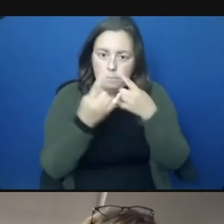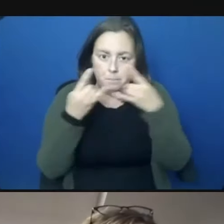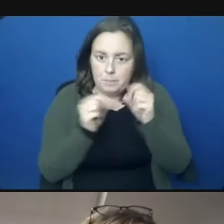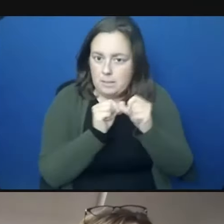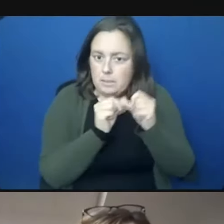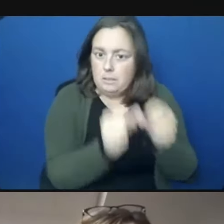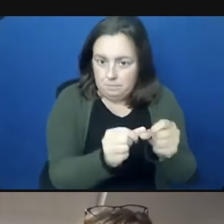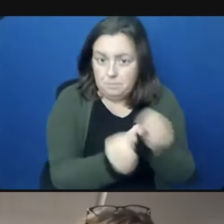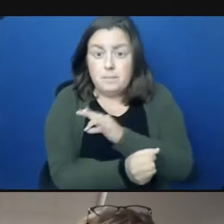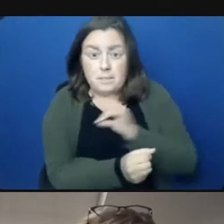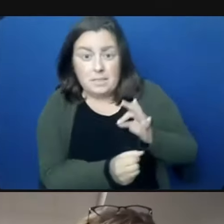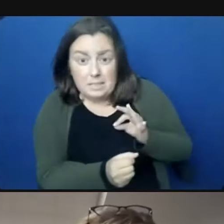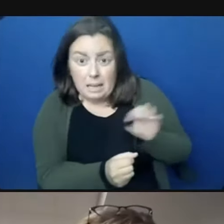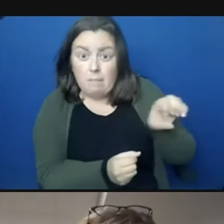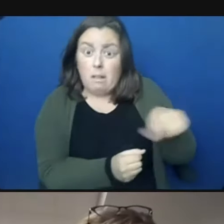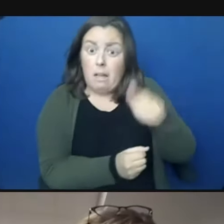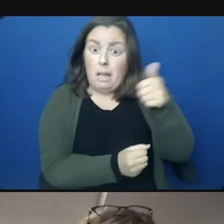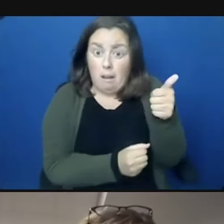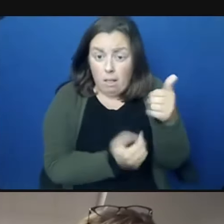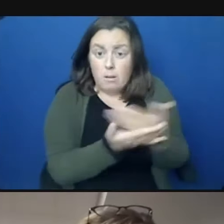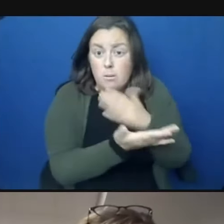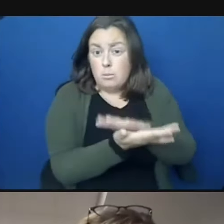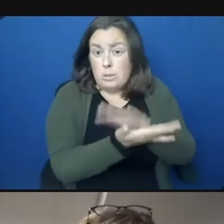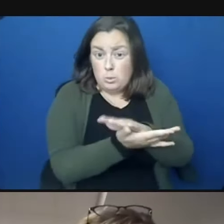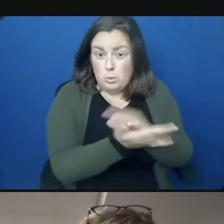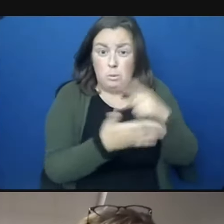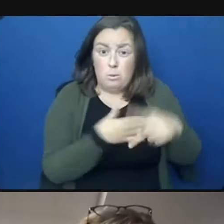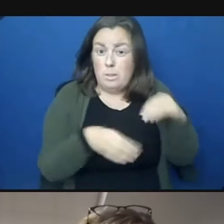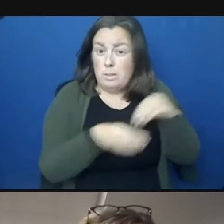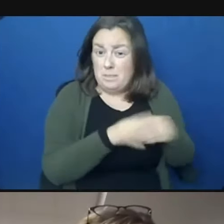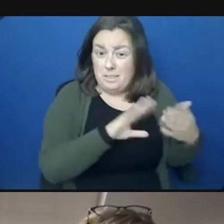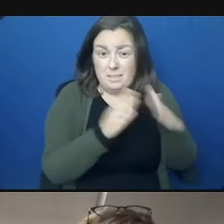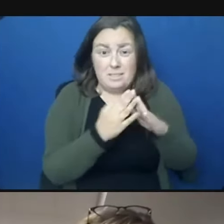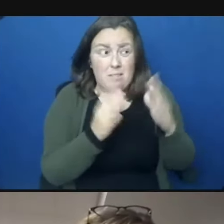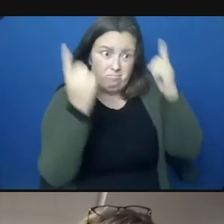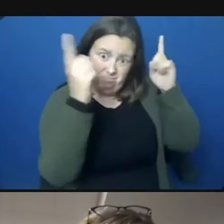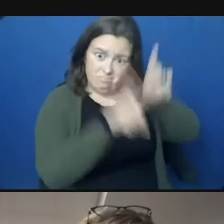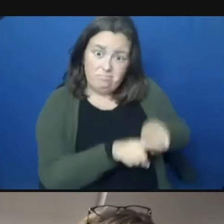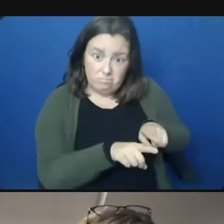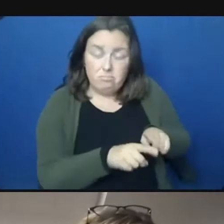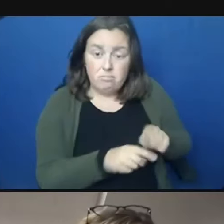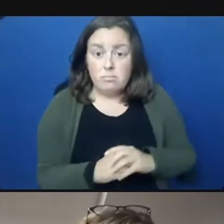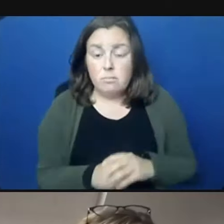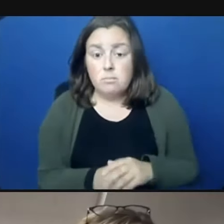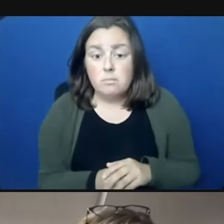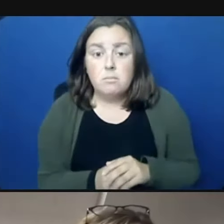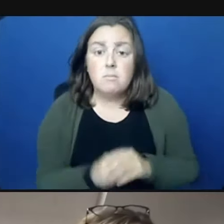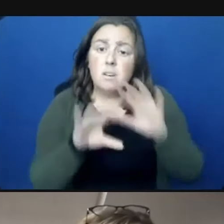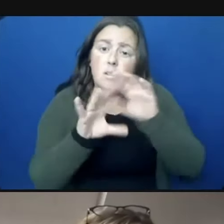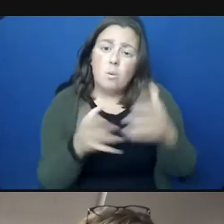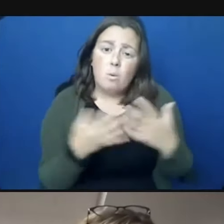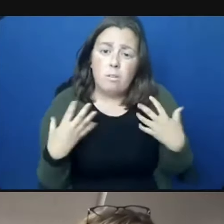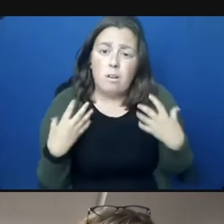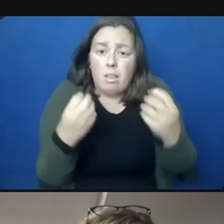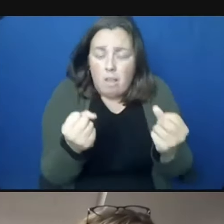shared by our colleagues and other preschool programs in town. While the health of the community remains a prominent concern, the overall welfare of students